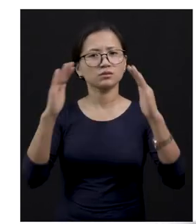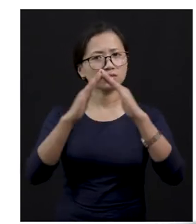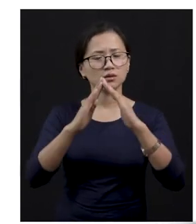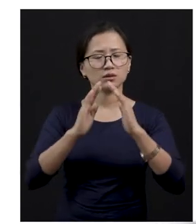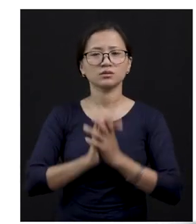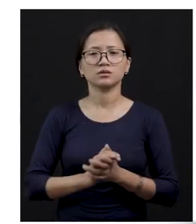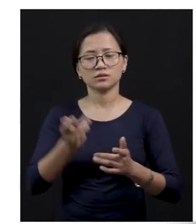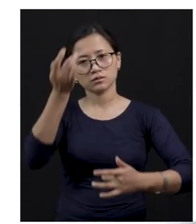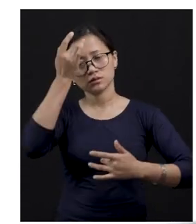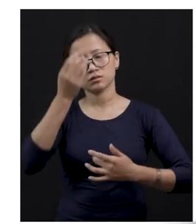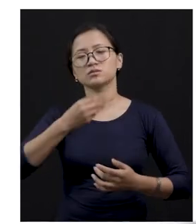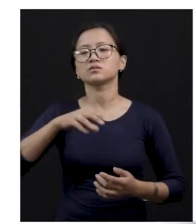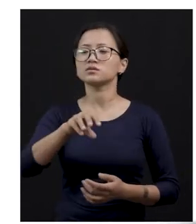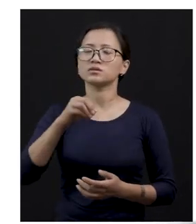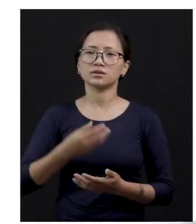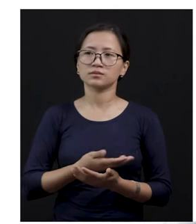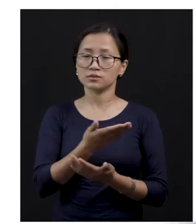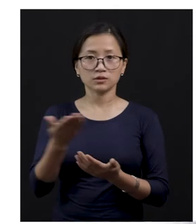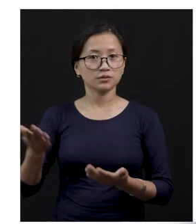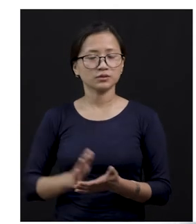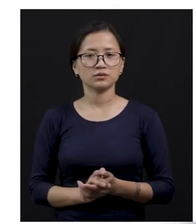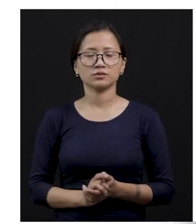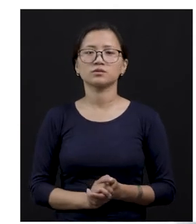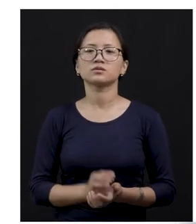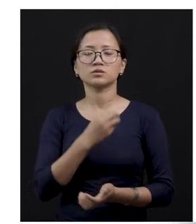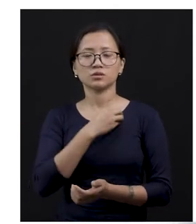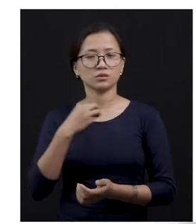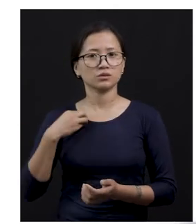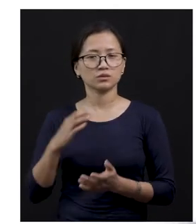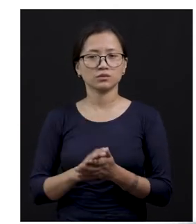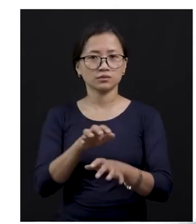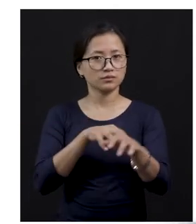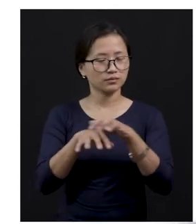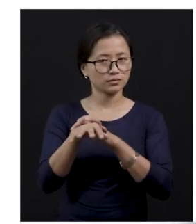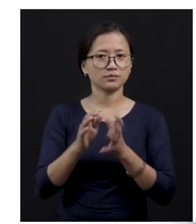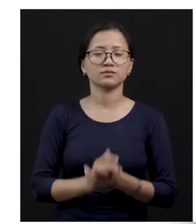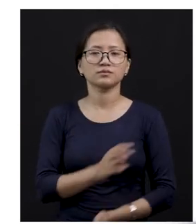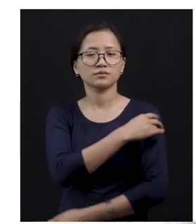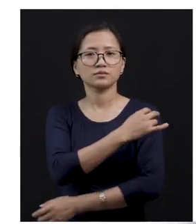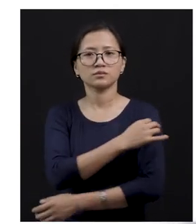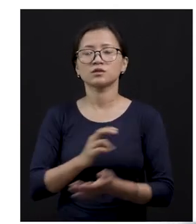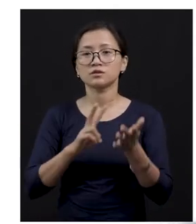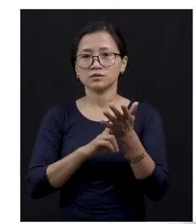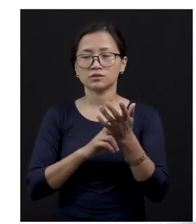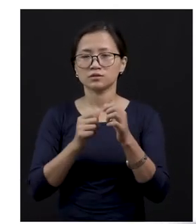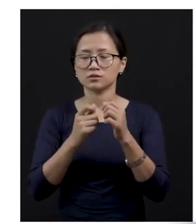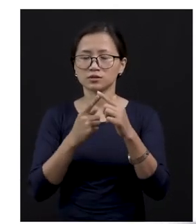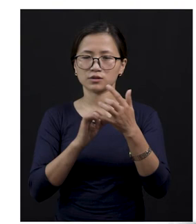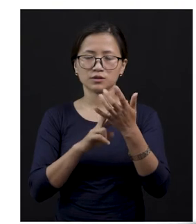sick, then you take them to a doctor called a veterinarian. Or, the hospital, in the hospital called